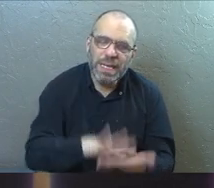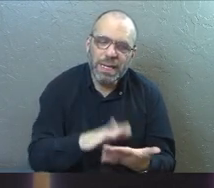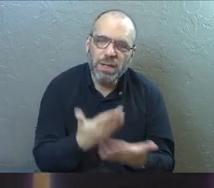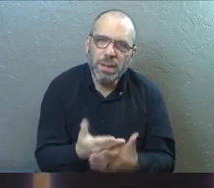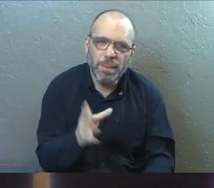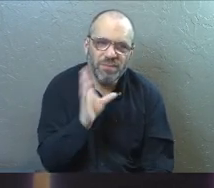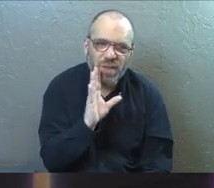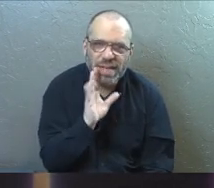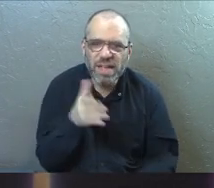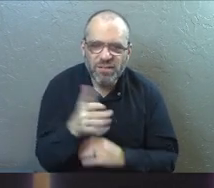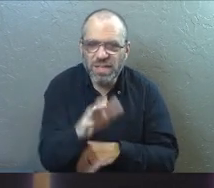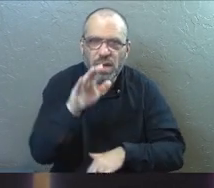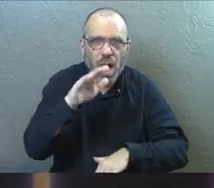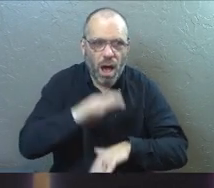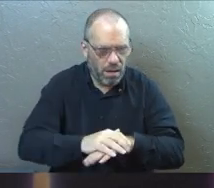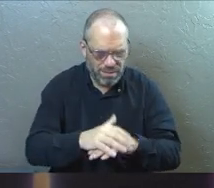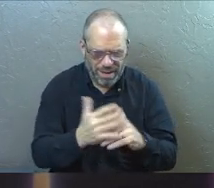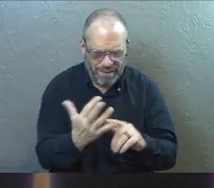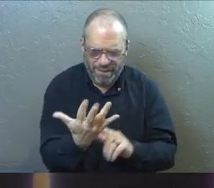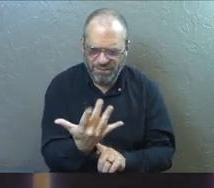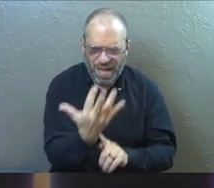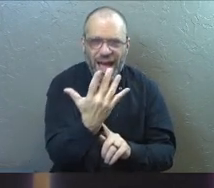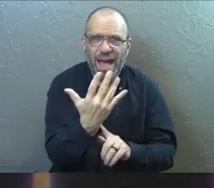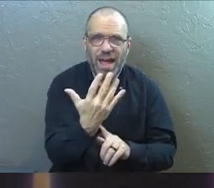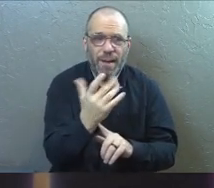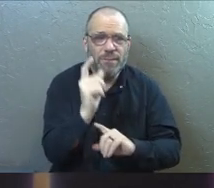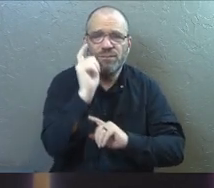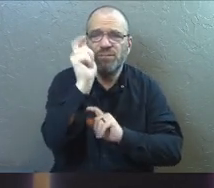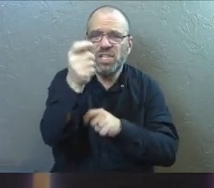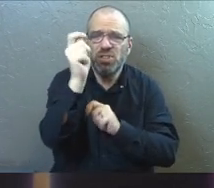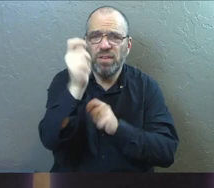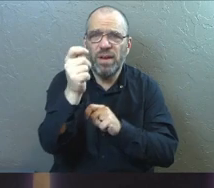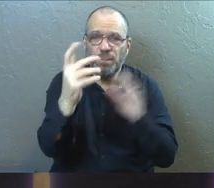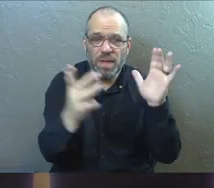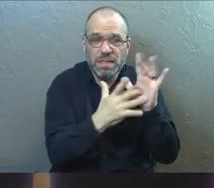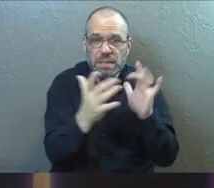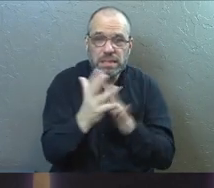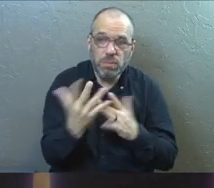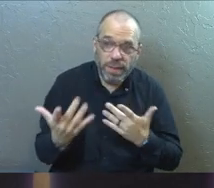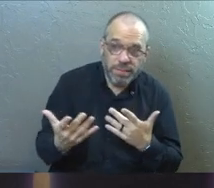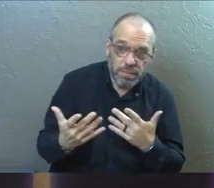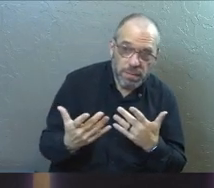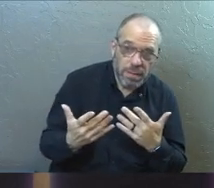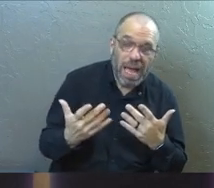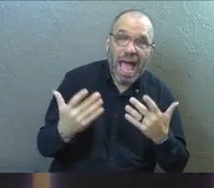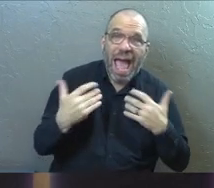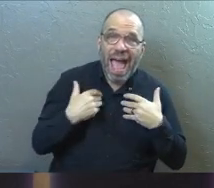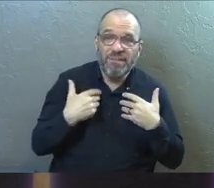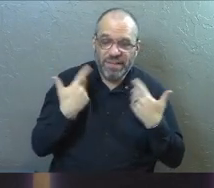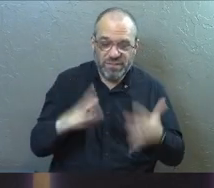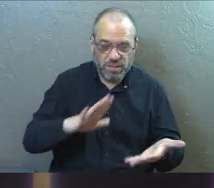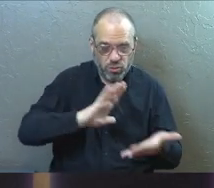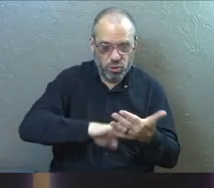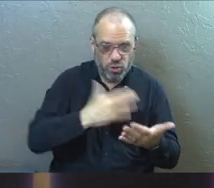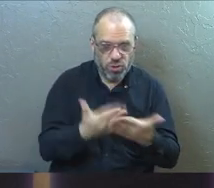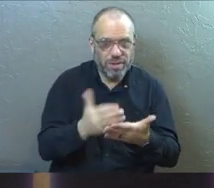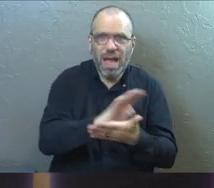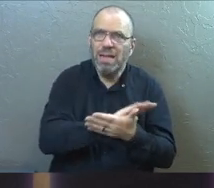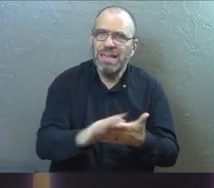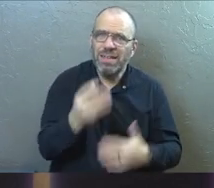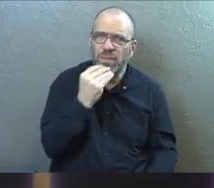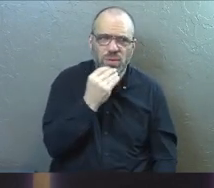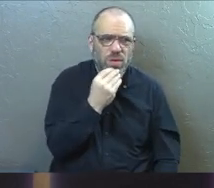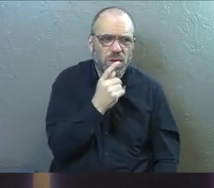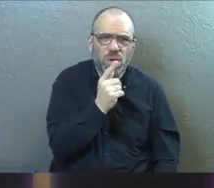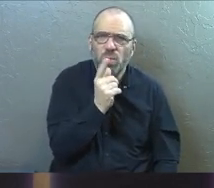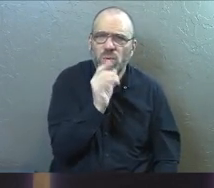breakfast. He cooked them fish over an open fire. They're out there fishing and Jesus is waiting for them having cooked them a nice meal.